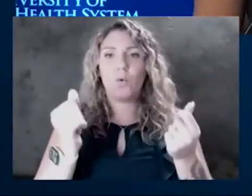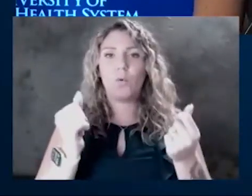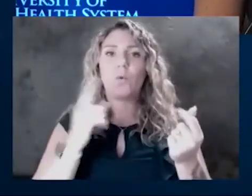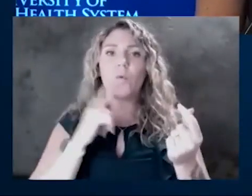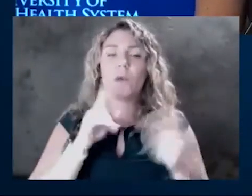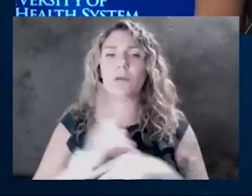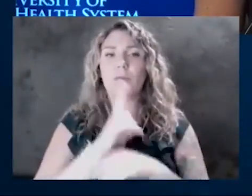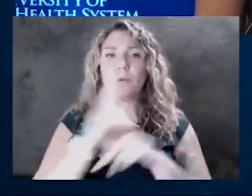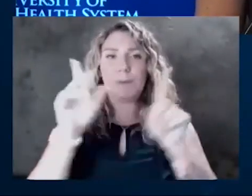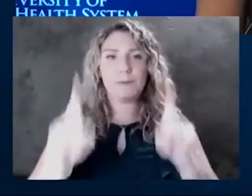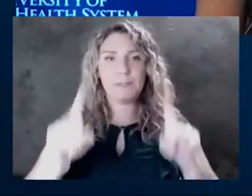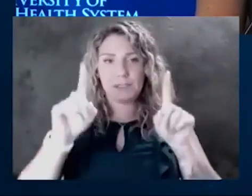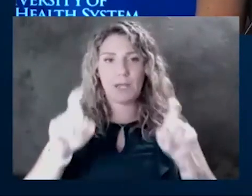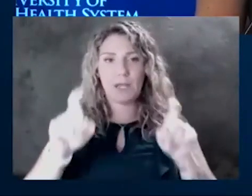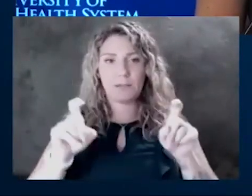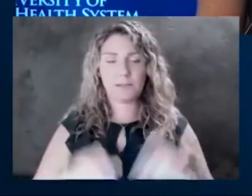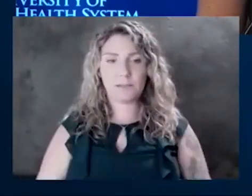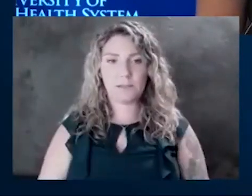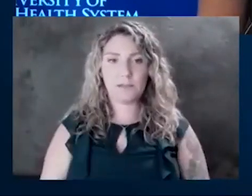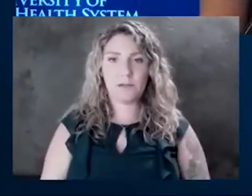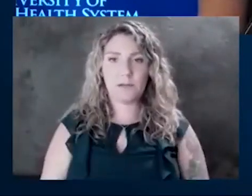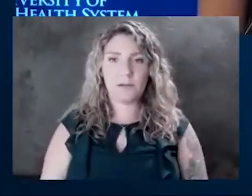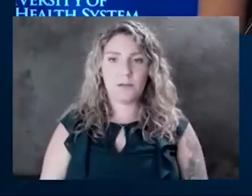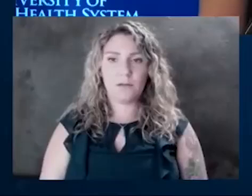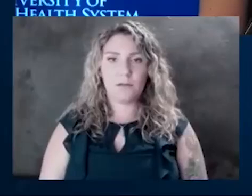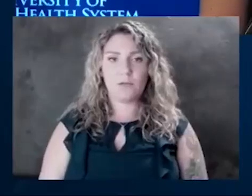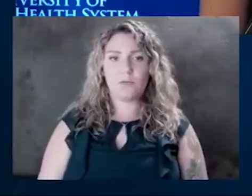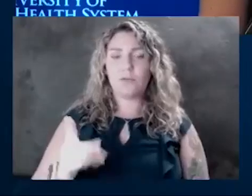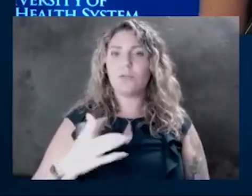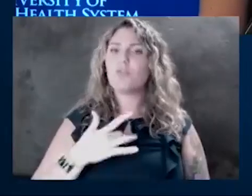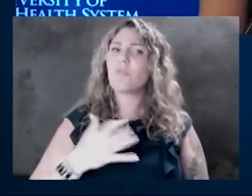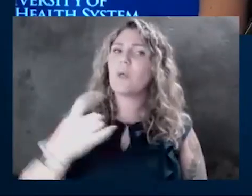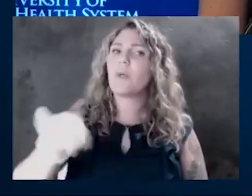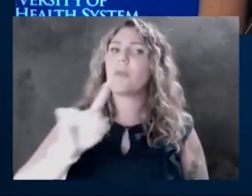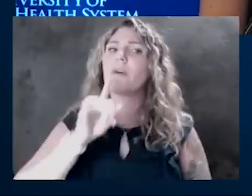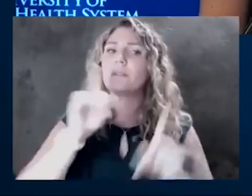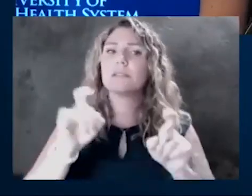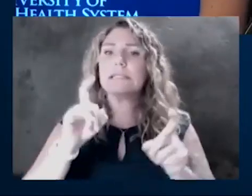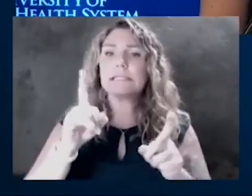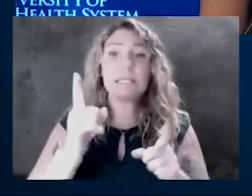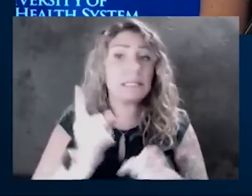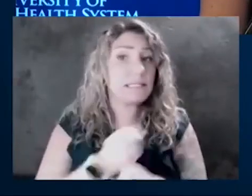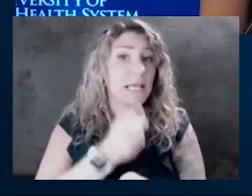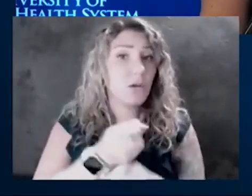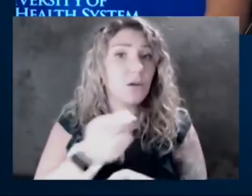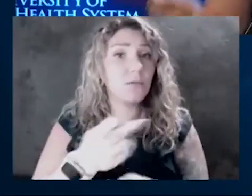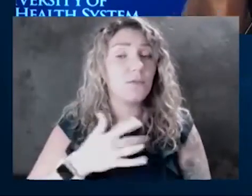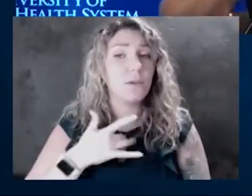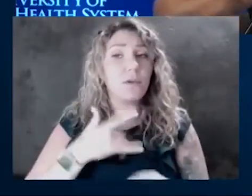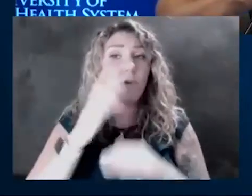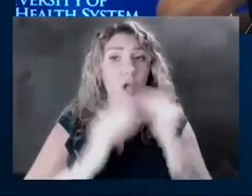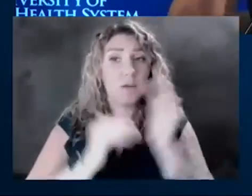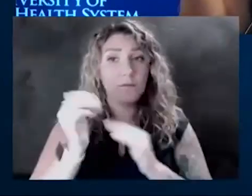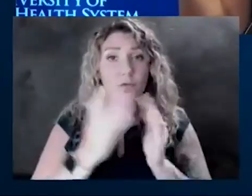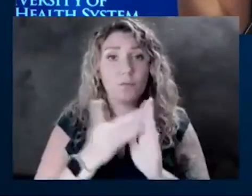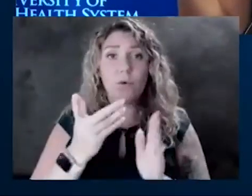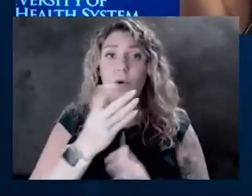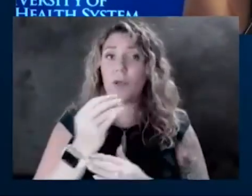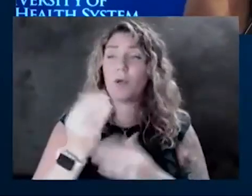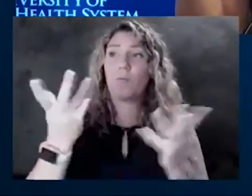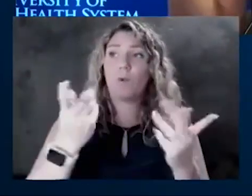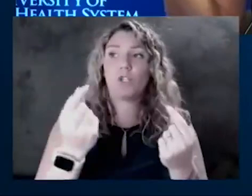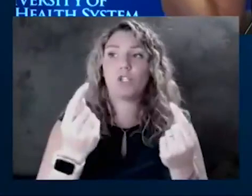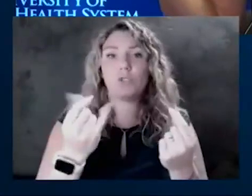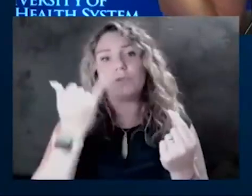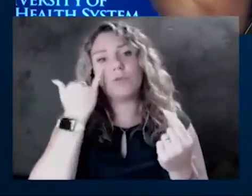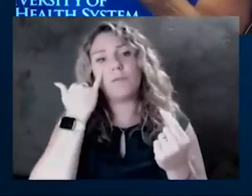Sharon wants to know, do you feel the quick turnaround time for the testing is accurate? Do you feel comfortable with that? And what should we do? If we get, you